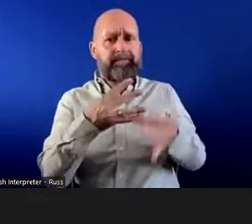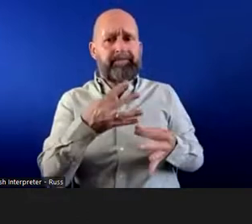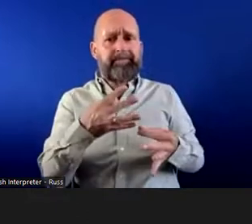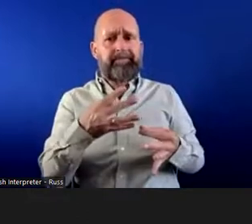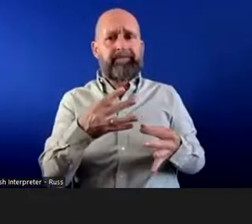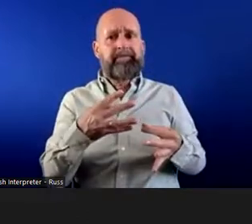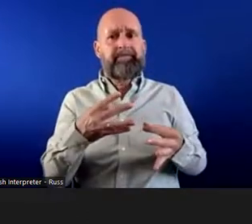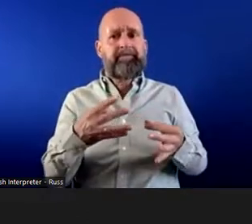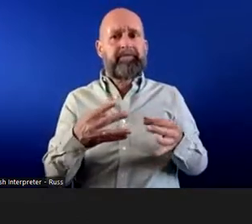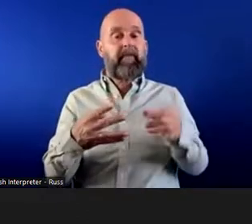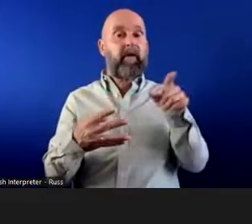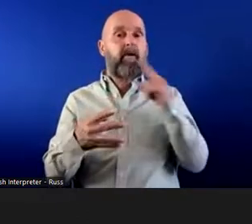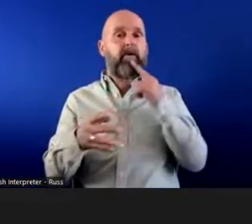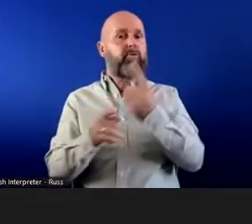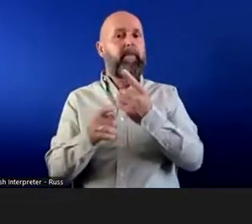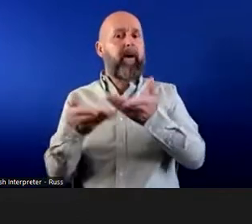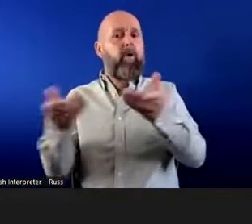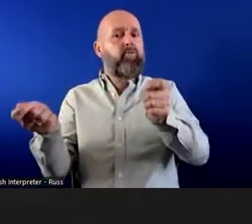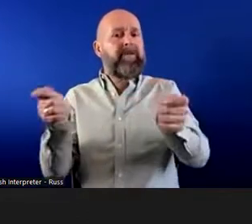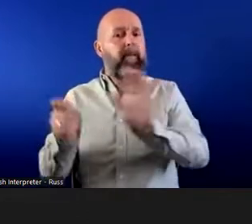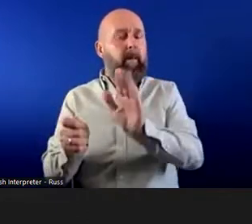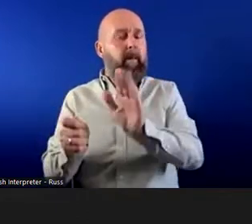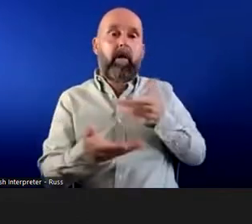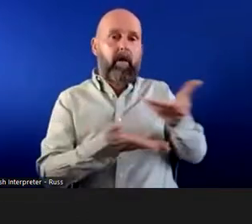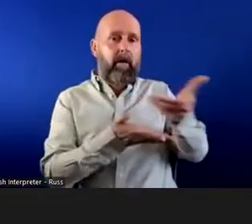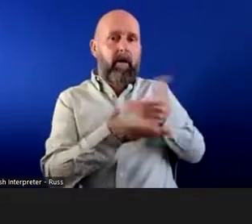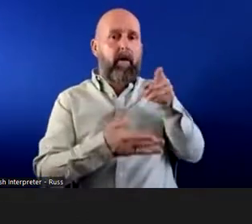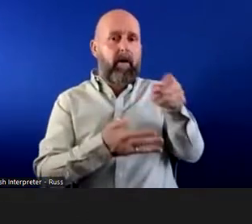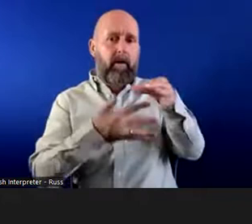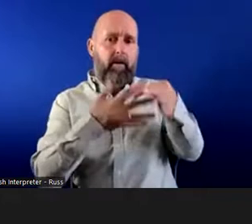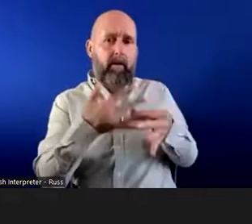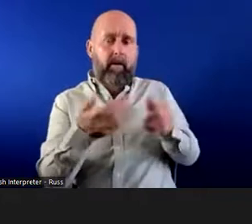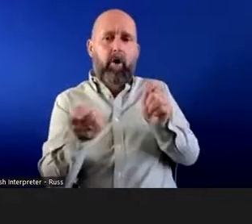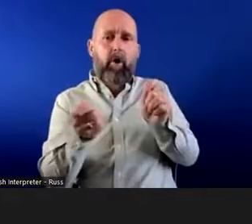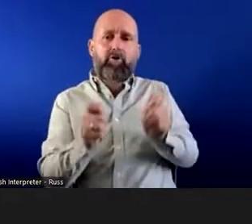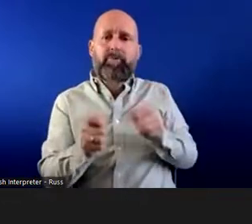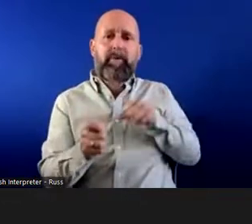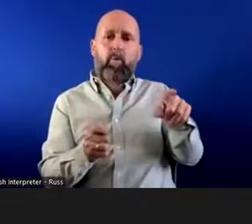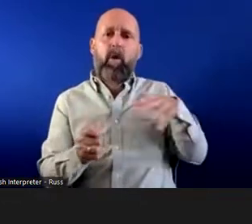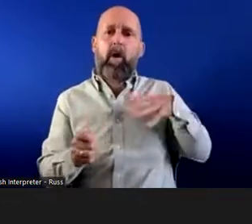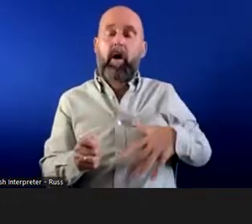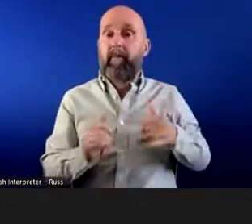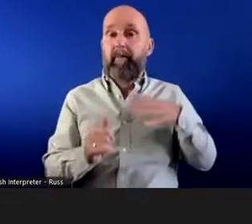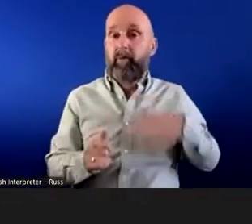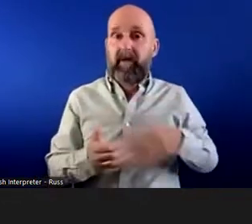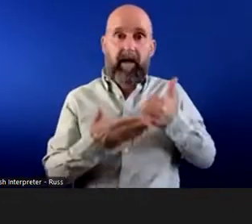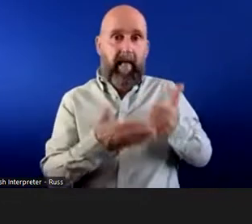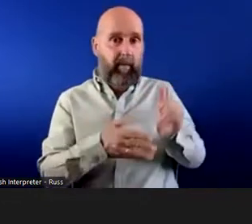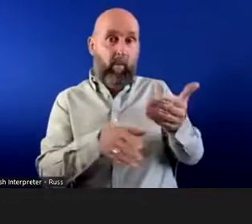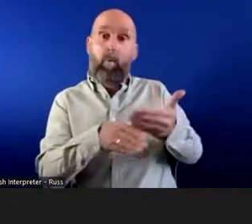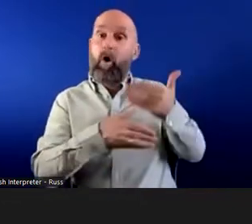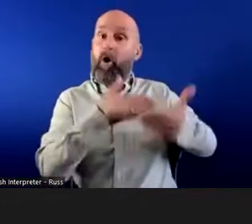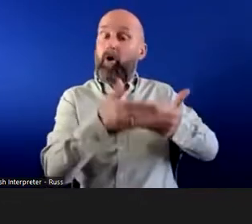start with whether the adjustments are reasonable, but just to simply have that conversation, what adjustments may you require that may assist in the workplace.